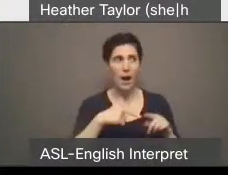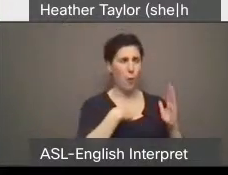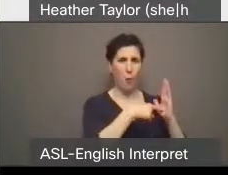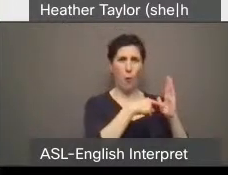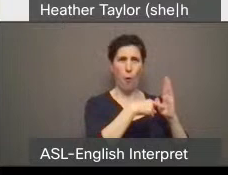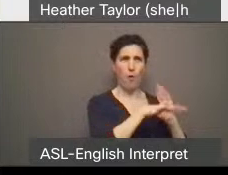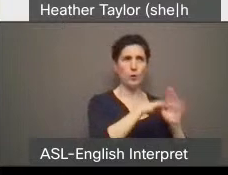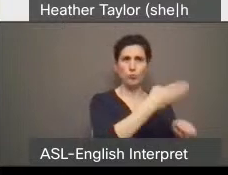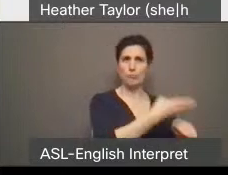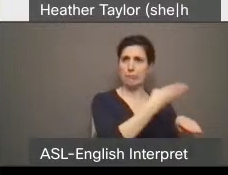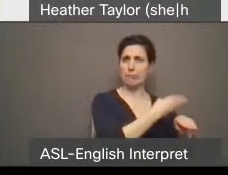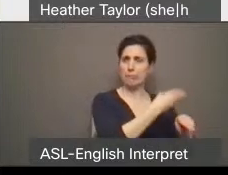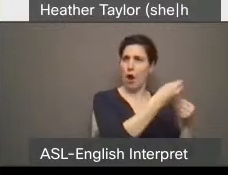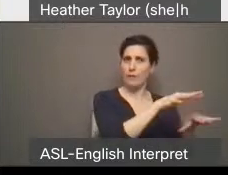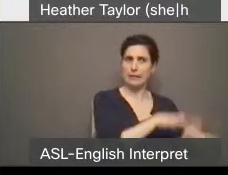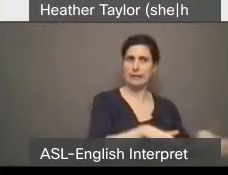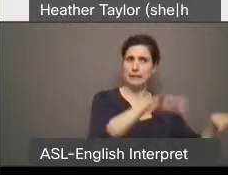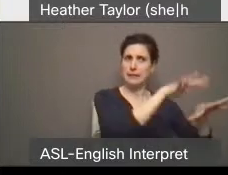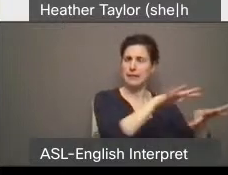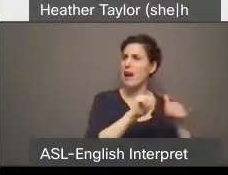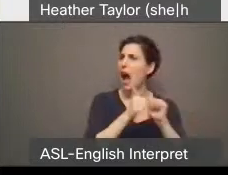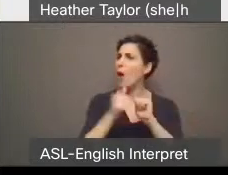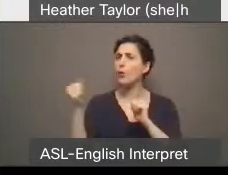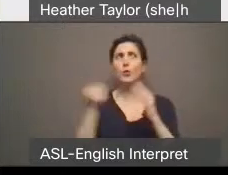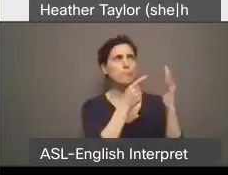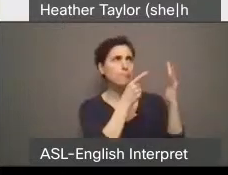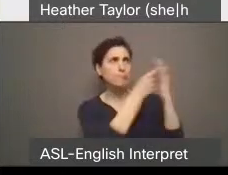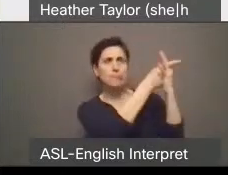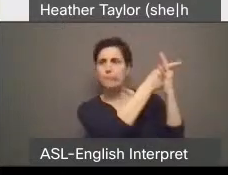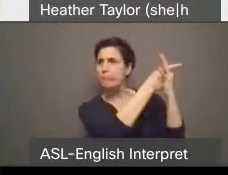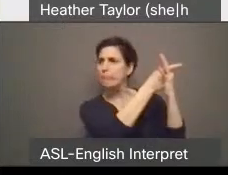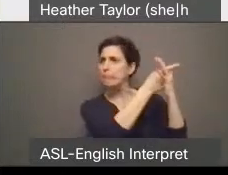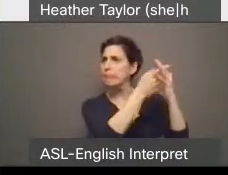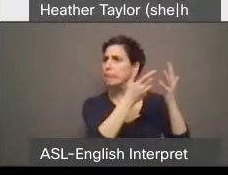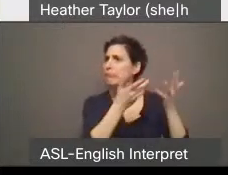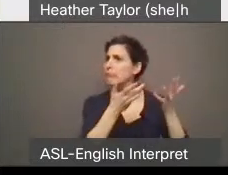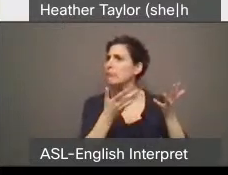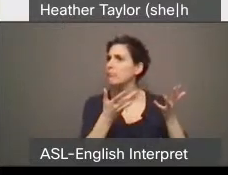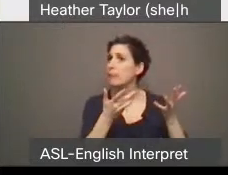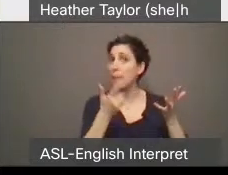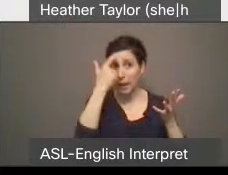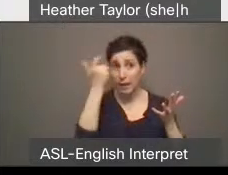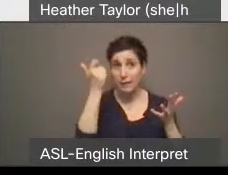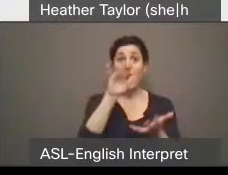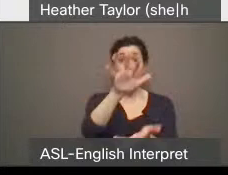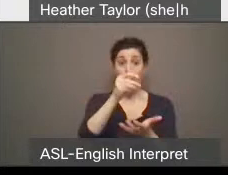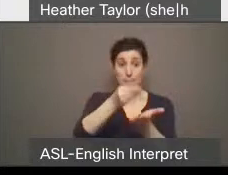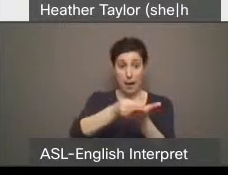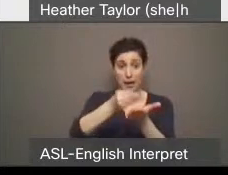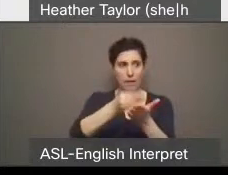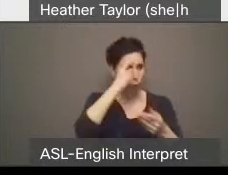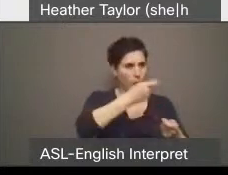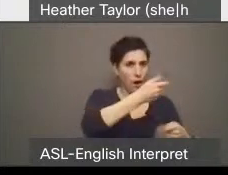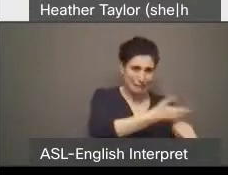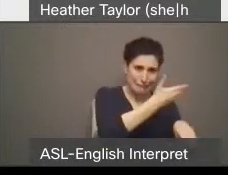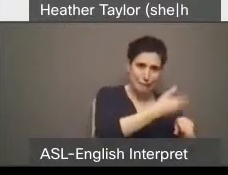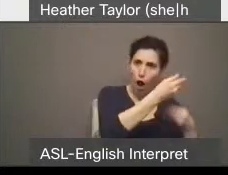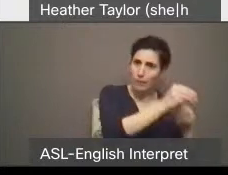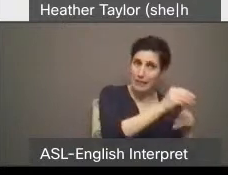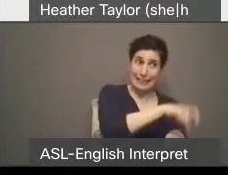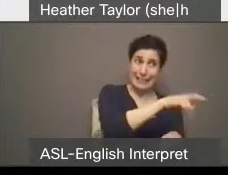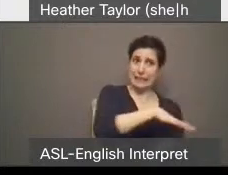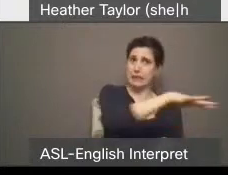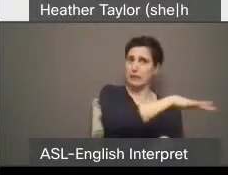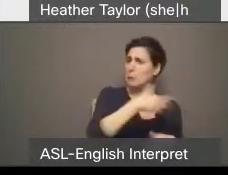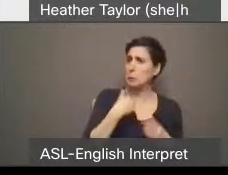have out of necessity. Because we need those, we need offices for our workers, at least for some of them. Yeah, it's a, a great question.